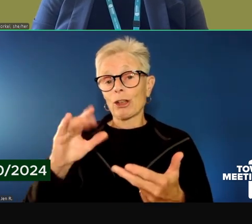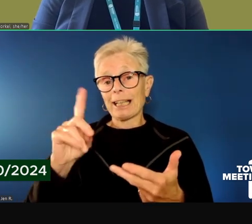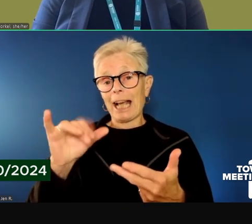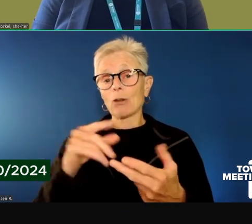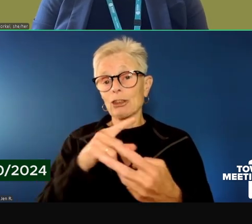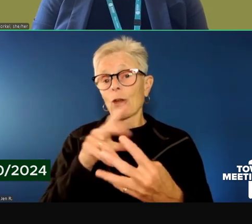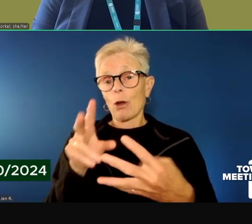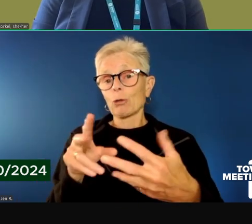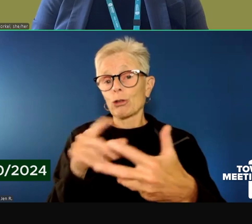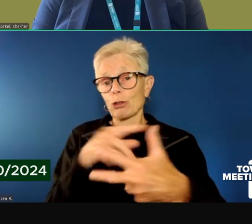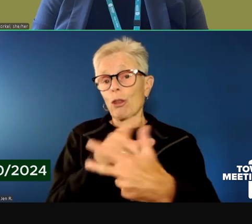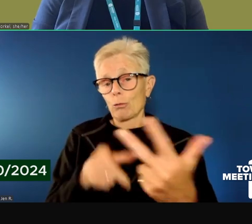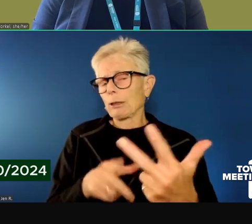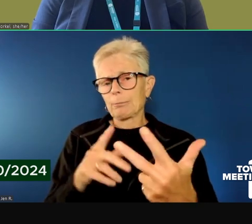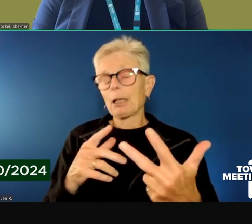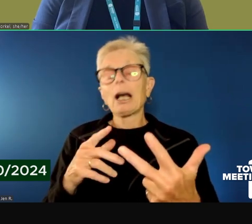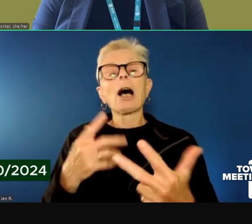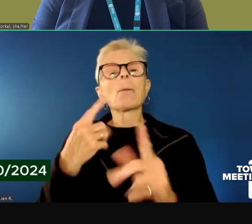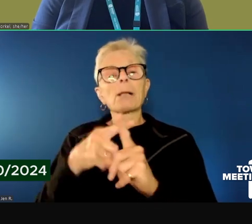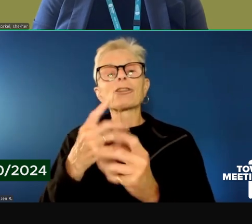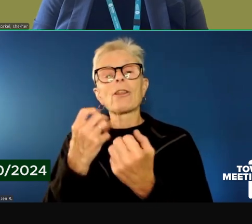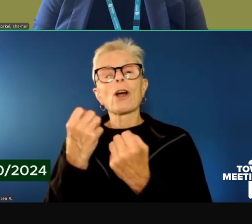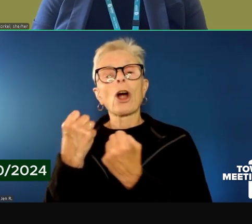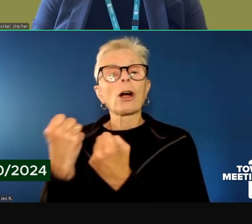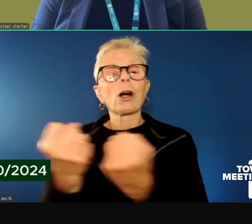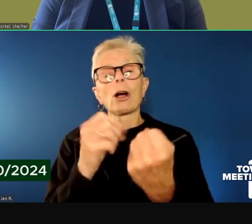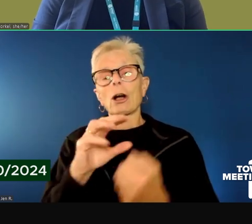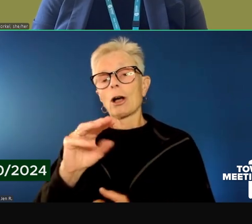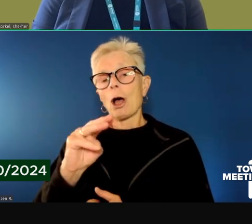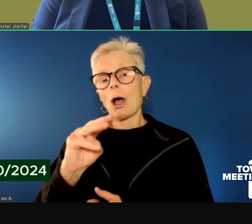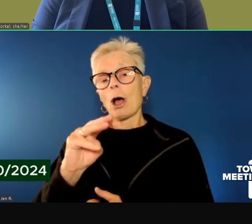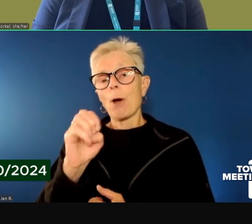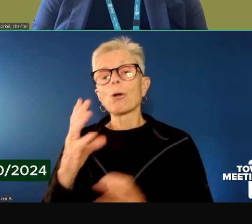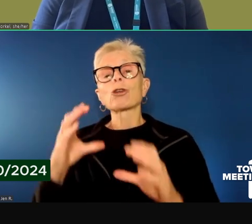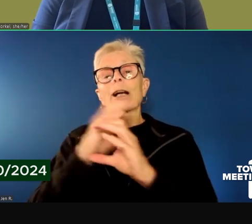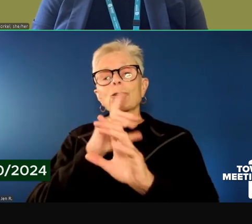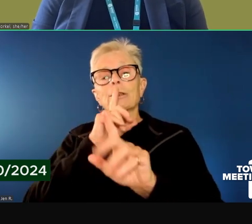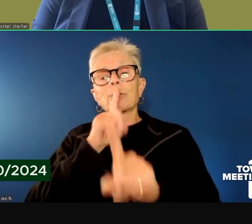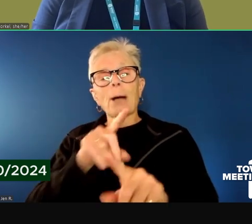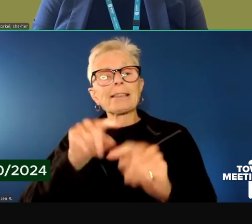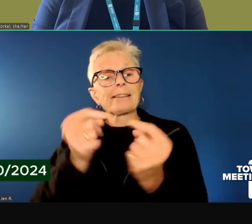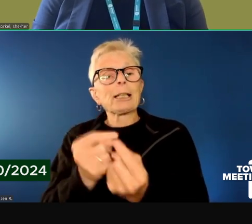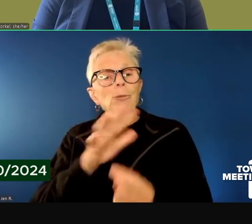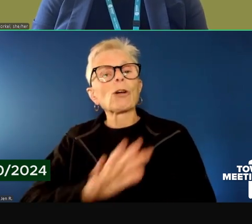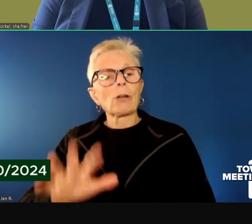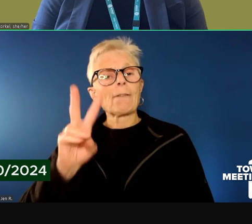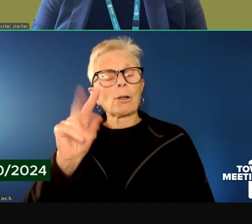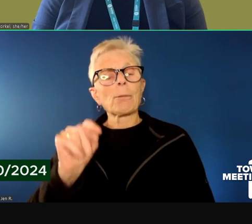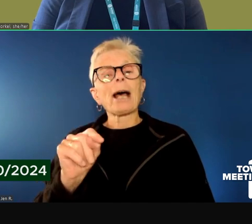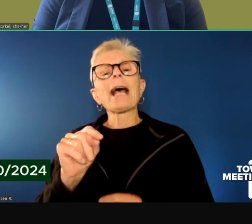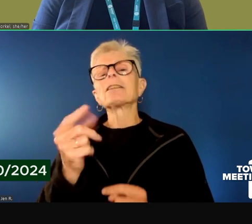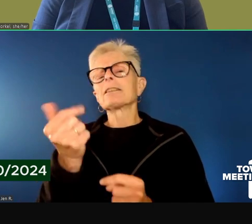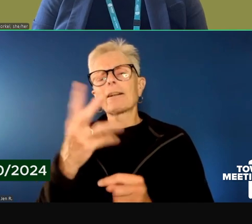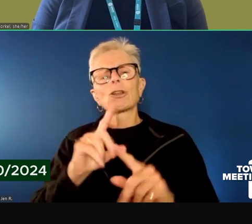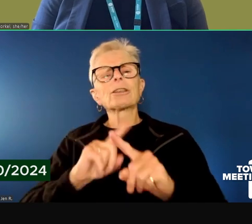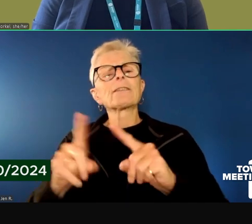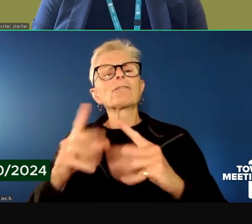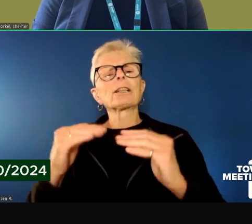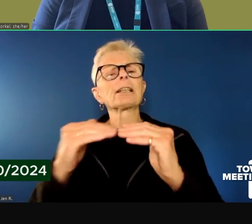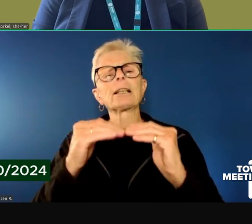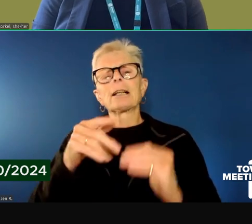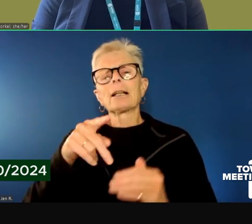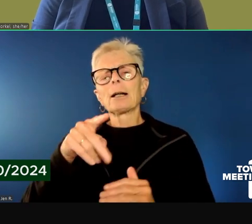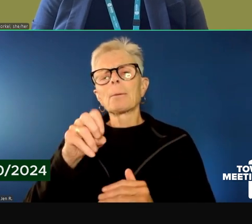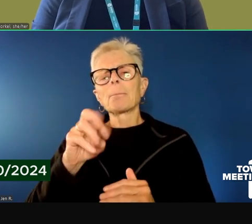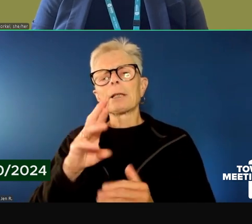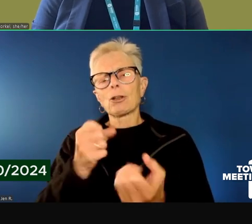accessed. There are mobile crisis response throughout Vermont, and there are a number of different peer support programs as well. So